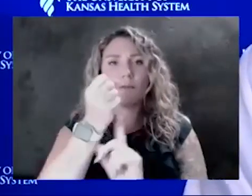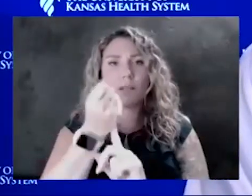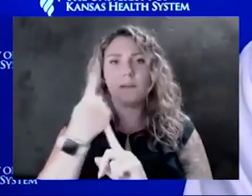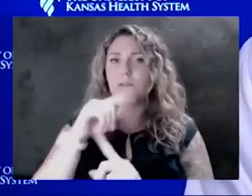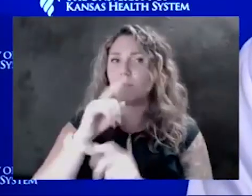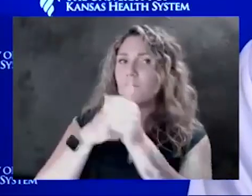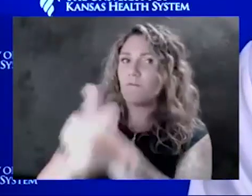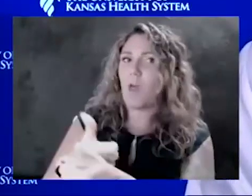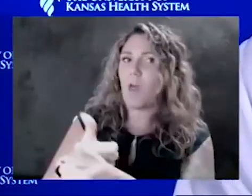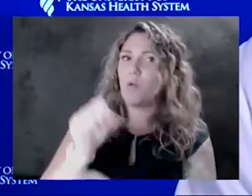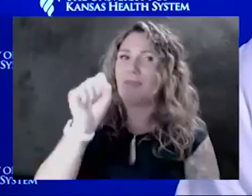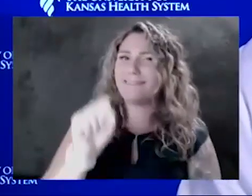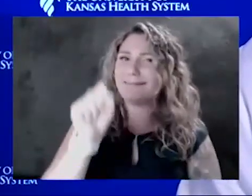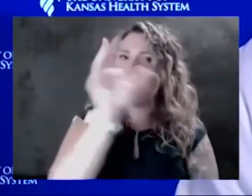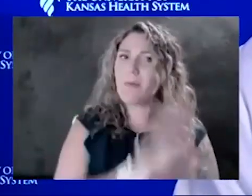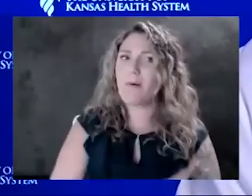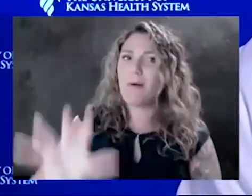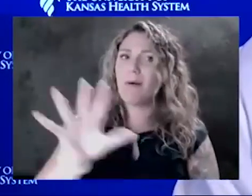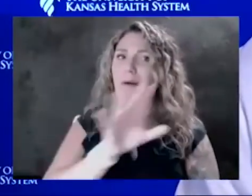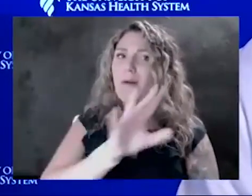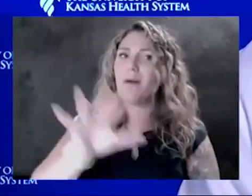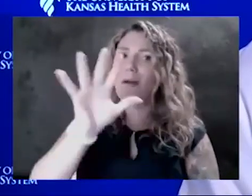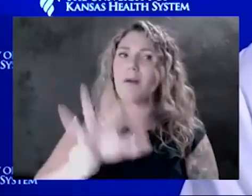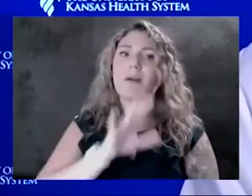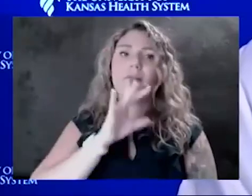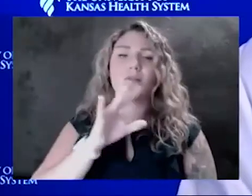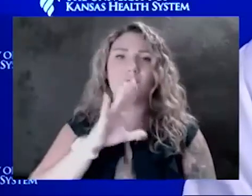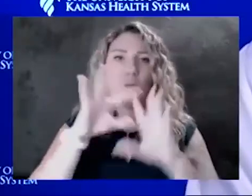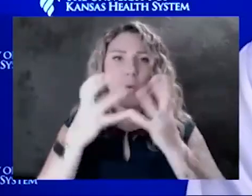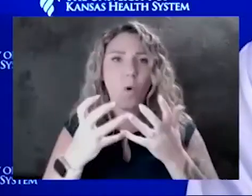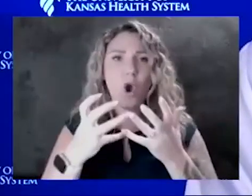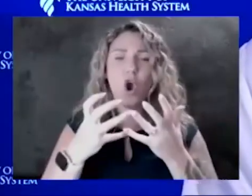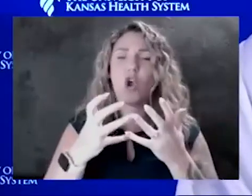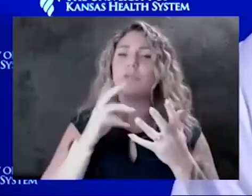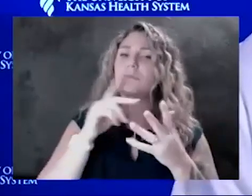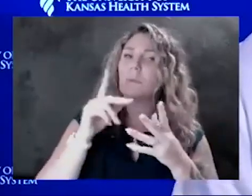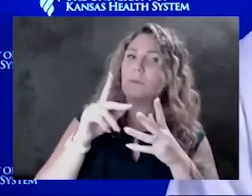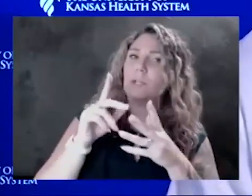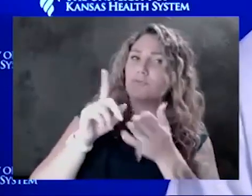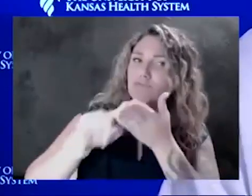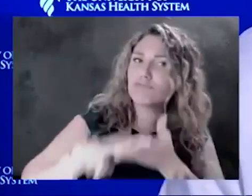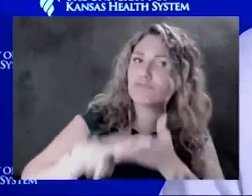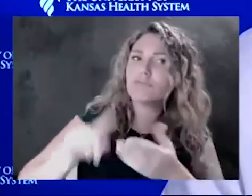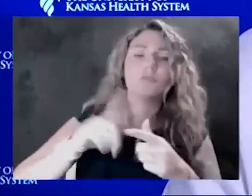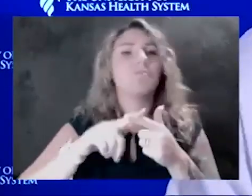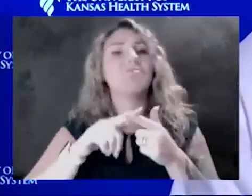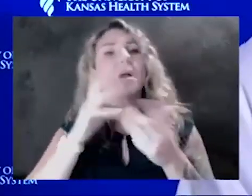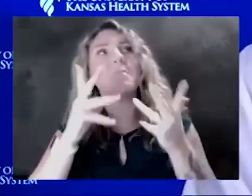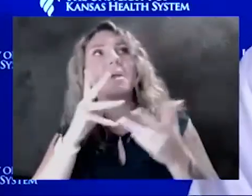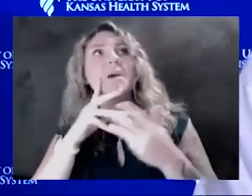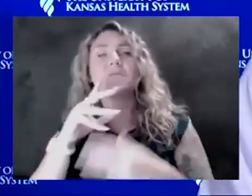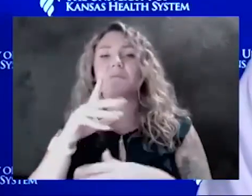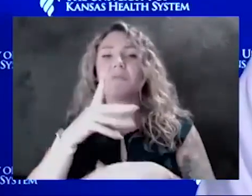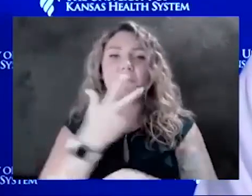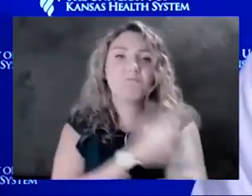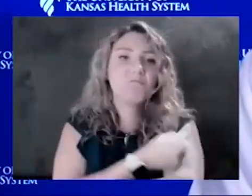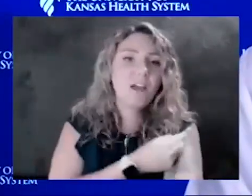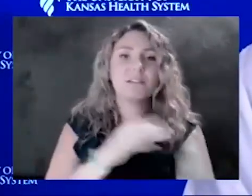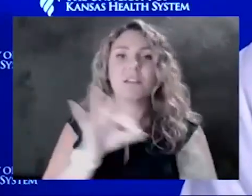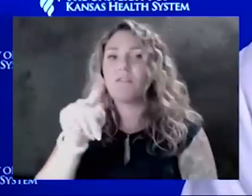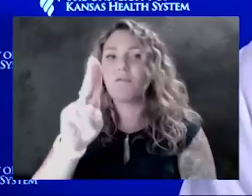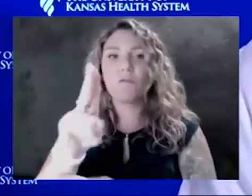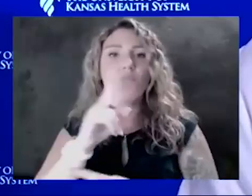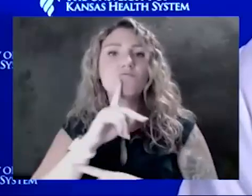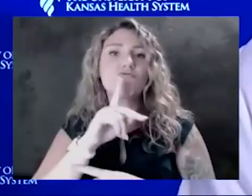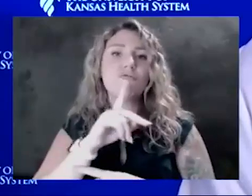does. So I think at this point in time, you can really look to get your influenza vaccine maybe in October, later October, or at the latest